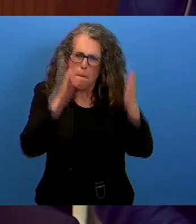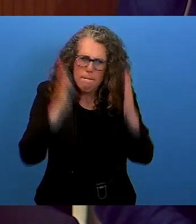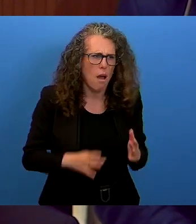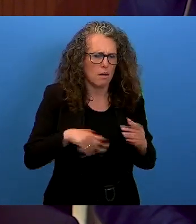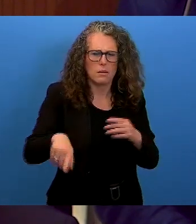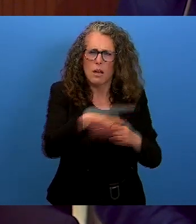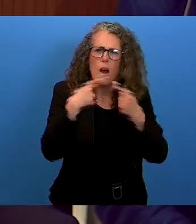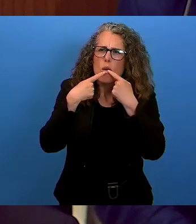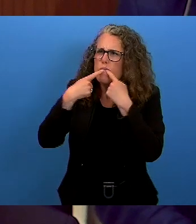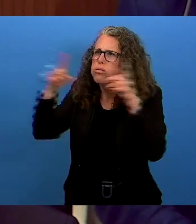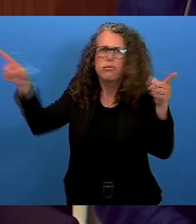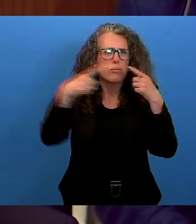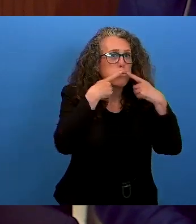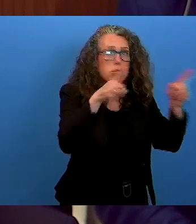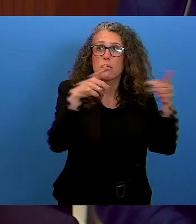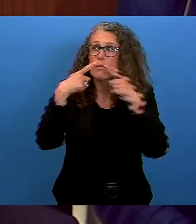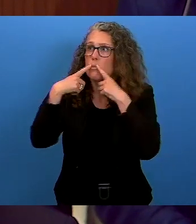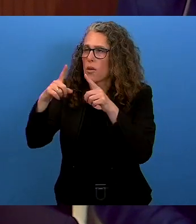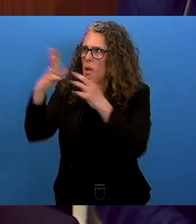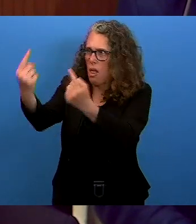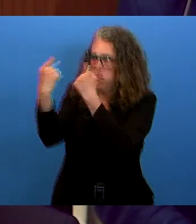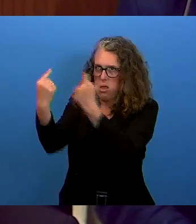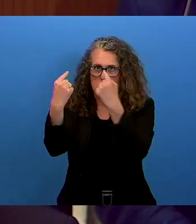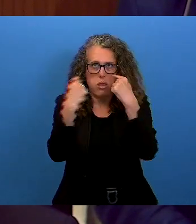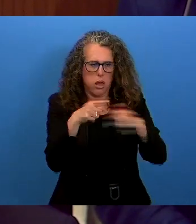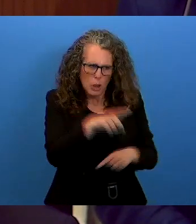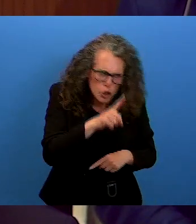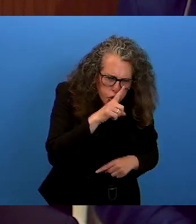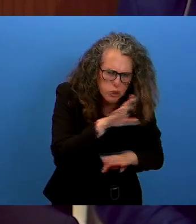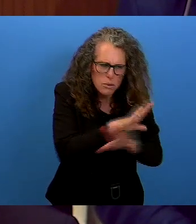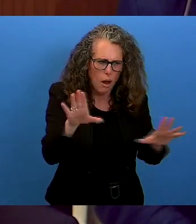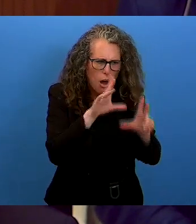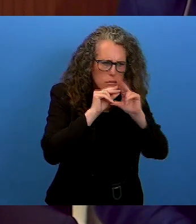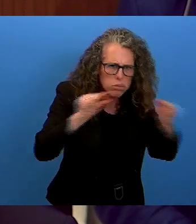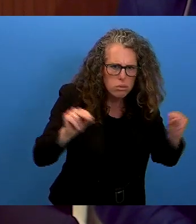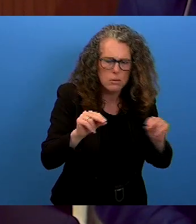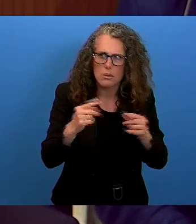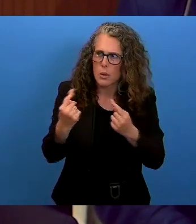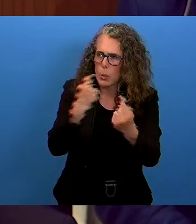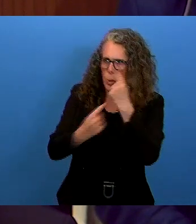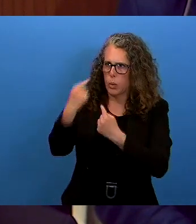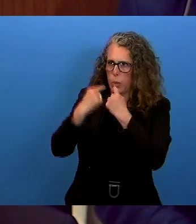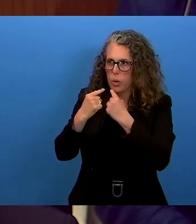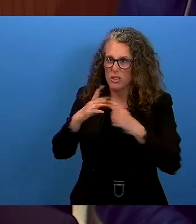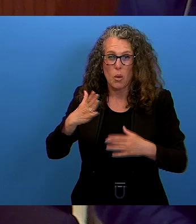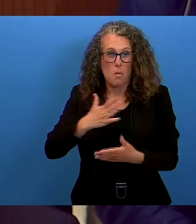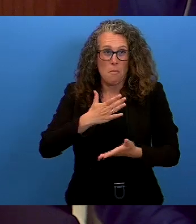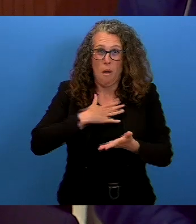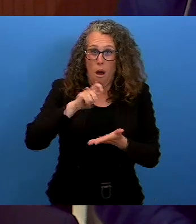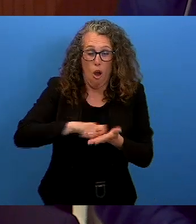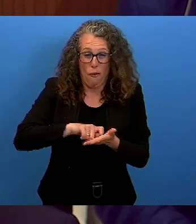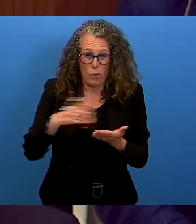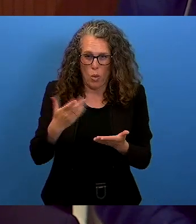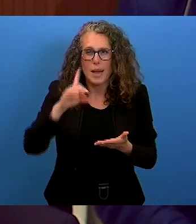also continue to face threats. The data that we have compiled by my office shows